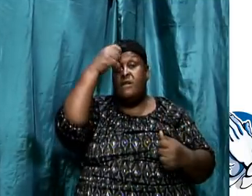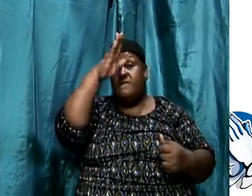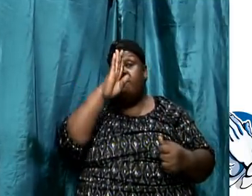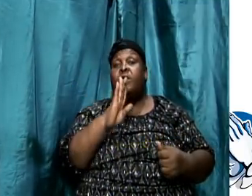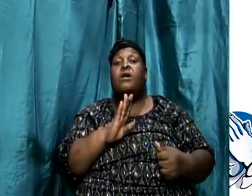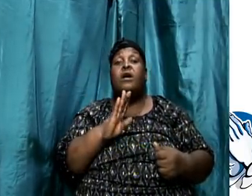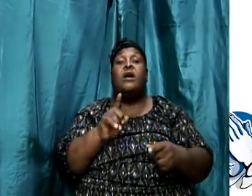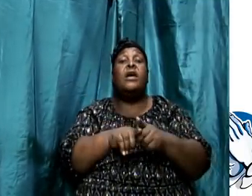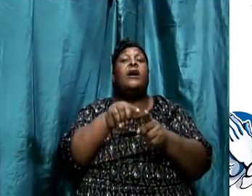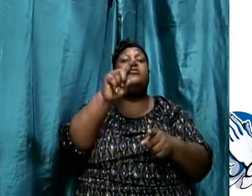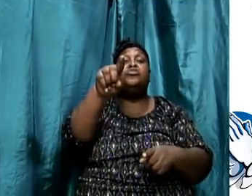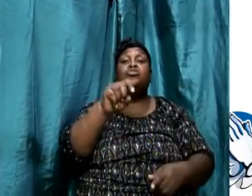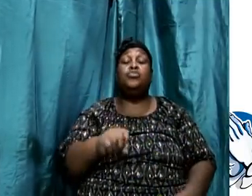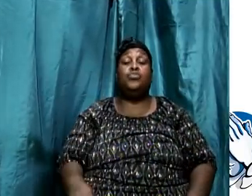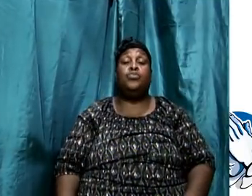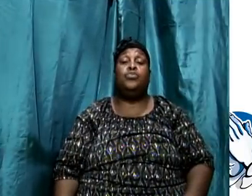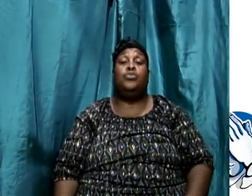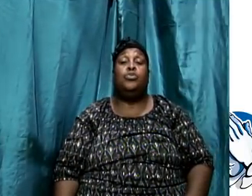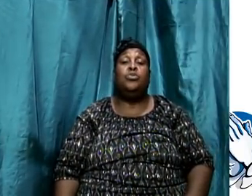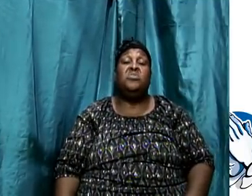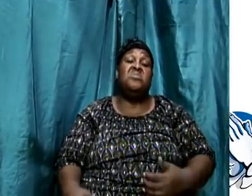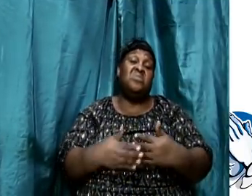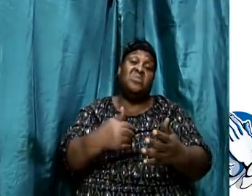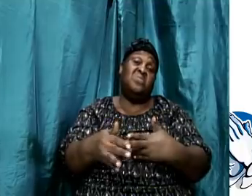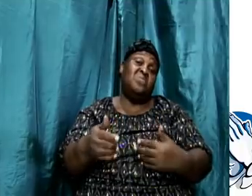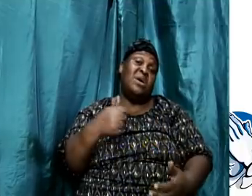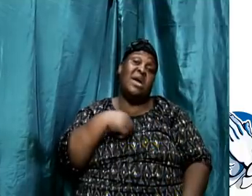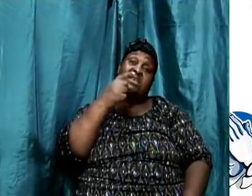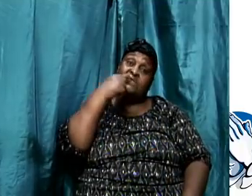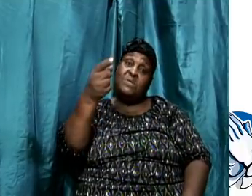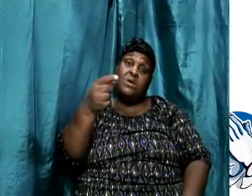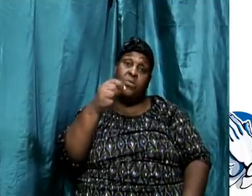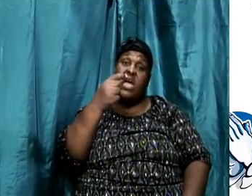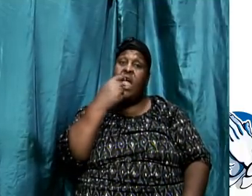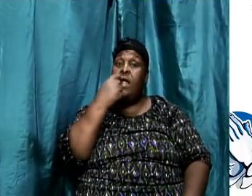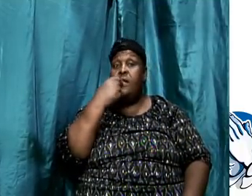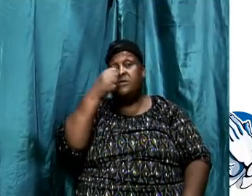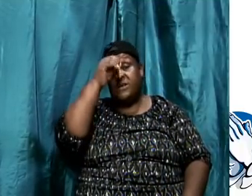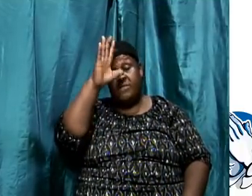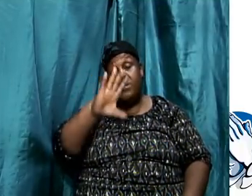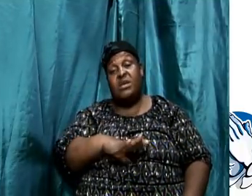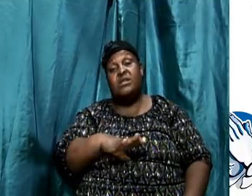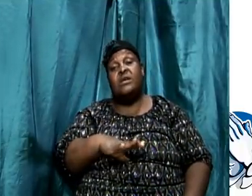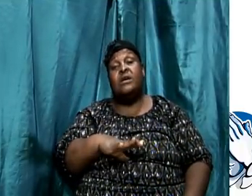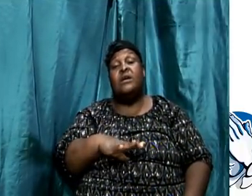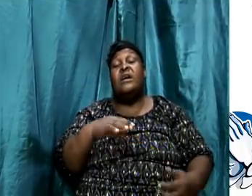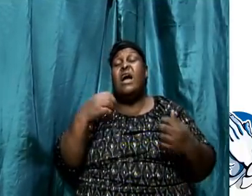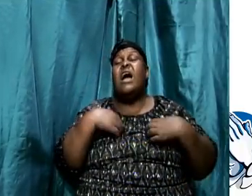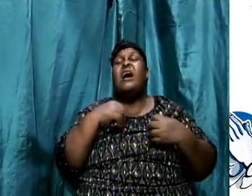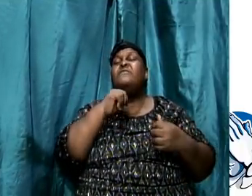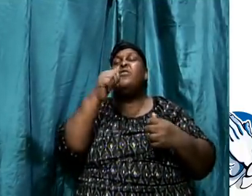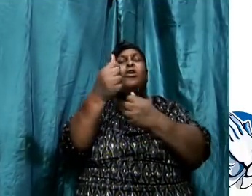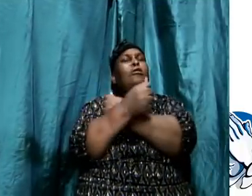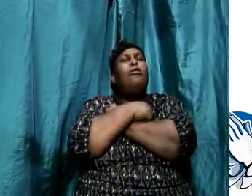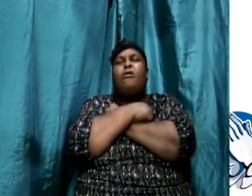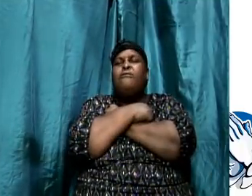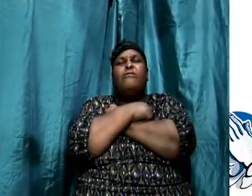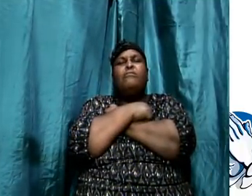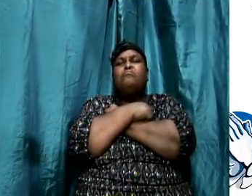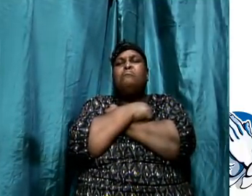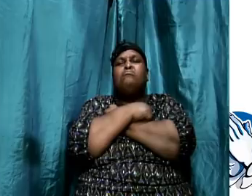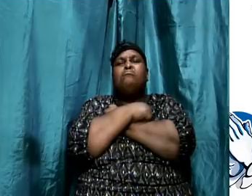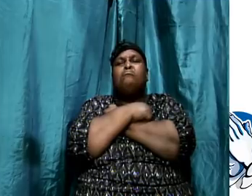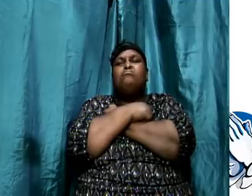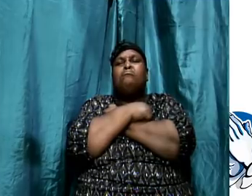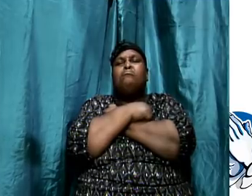I speak with the tongues of men? angels. I know he was talking about the gifts before and have not charity. You're going to profit you nothing. You're just a son in